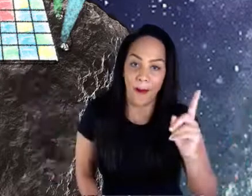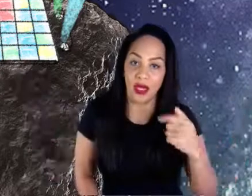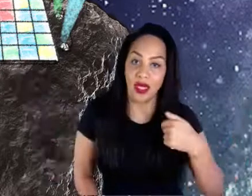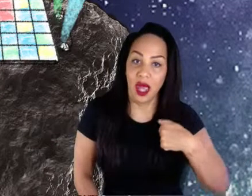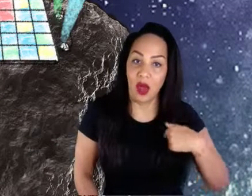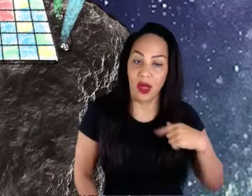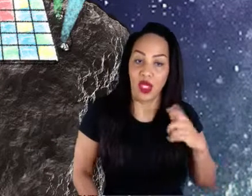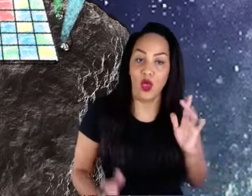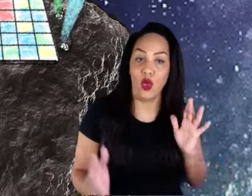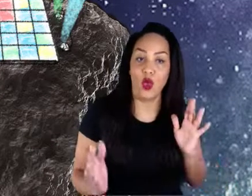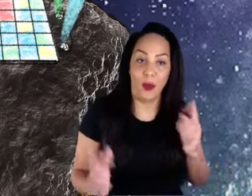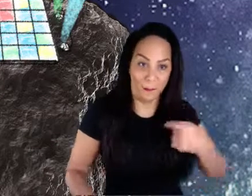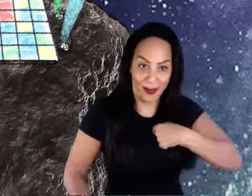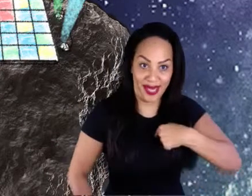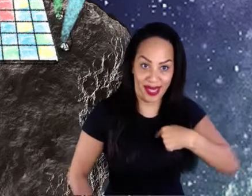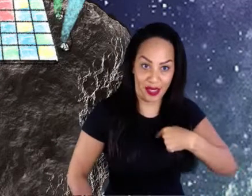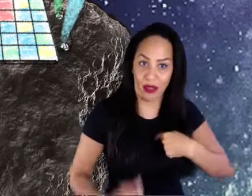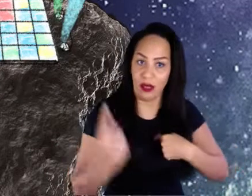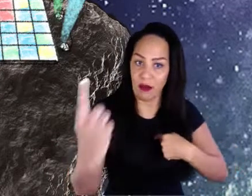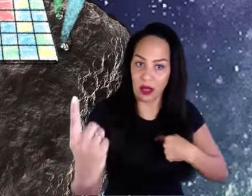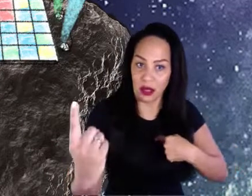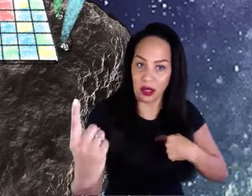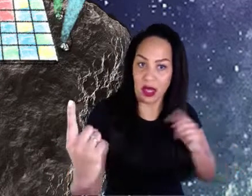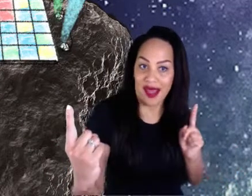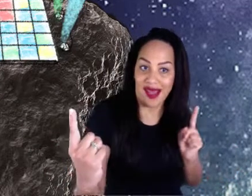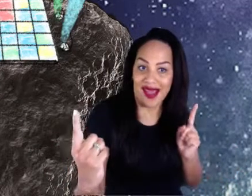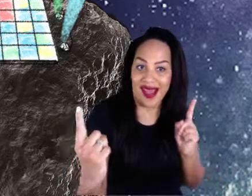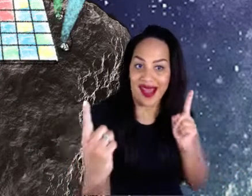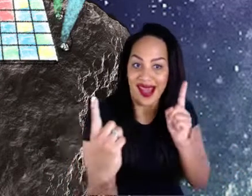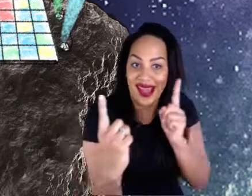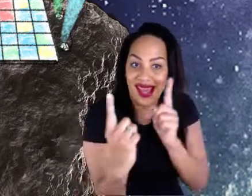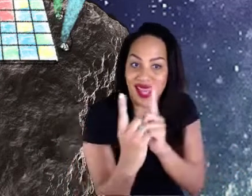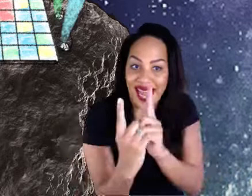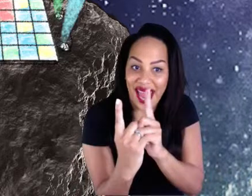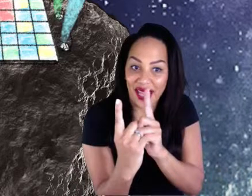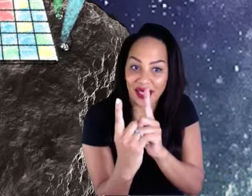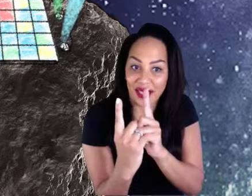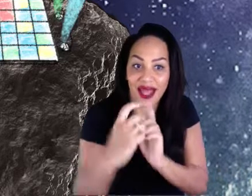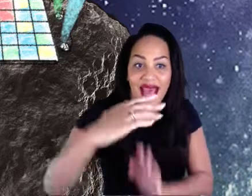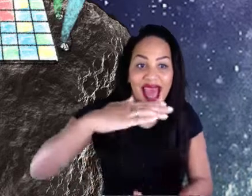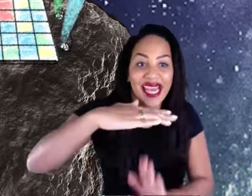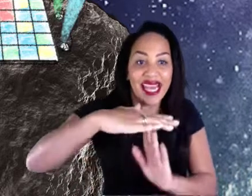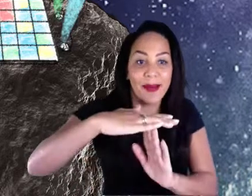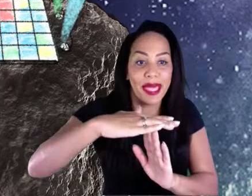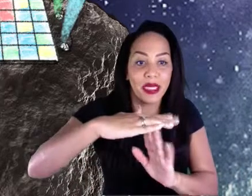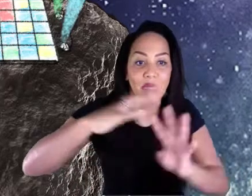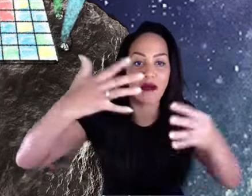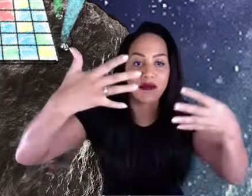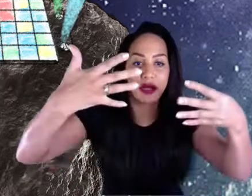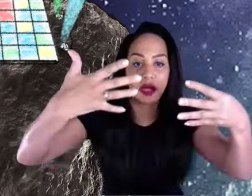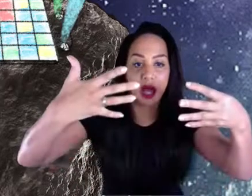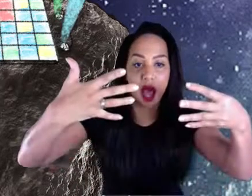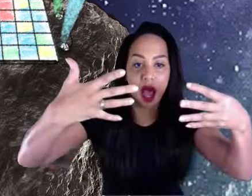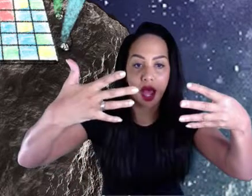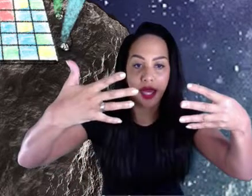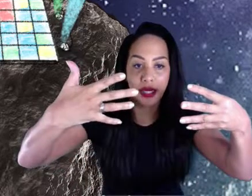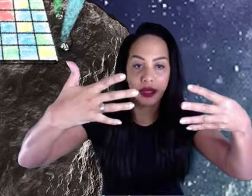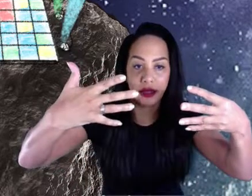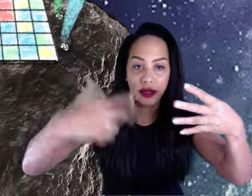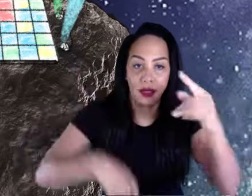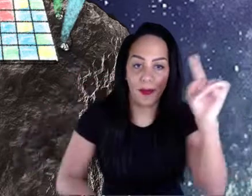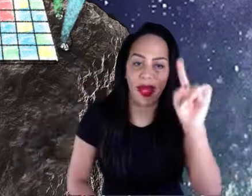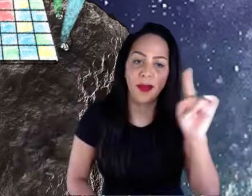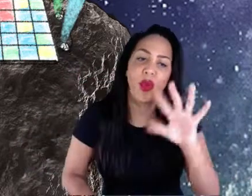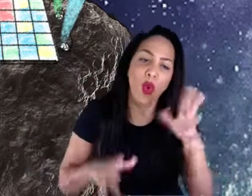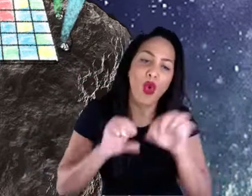you'll connect to up to nine others. So making groups of 10 reason being is we